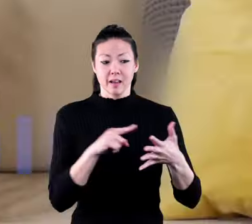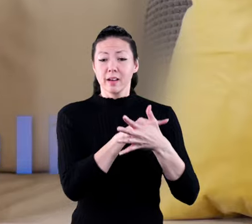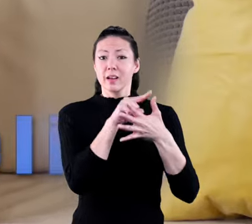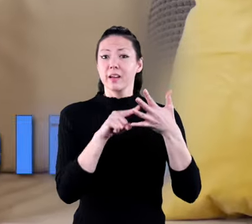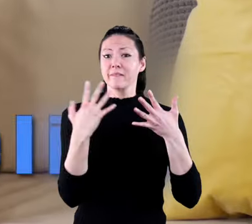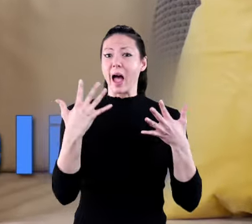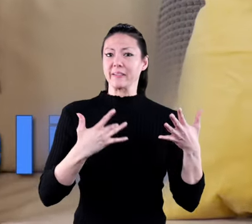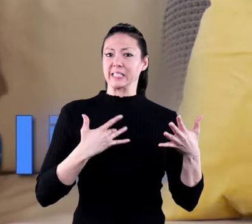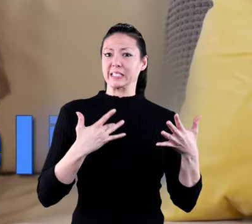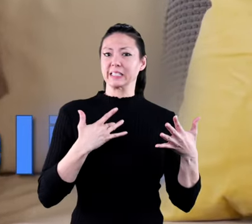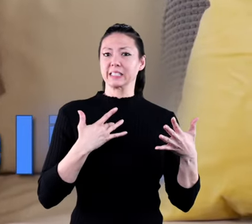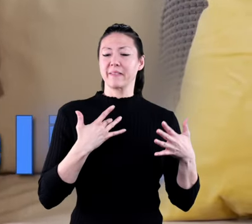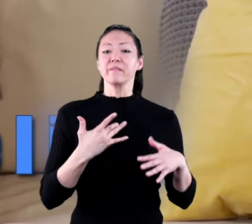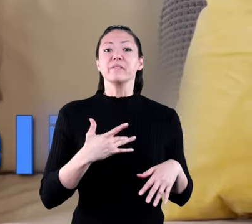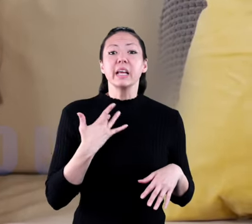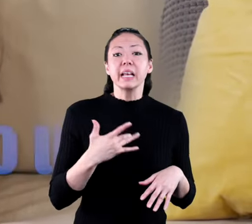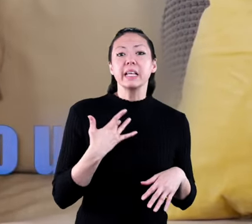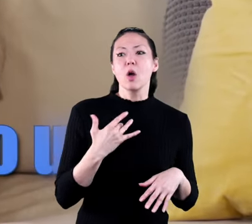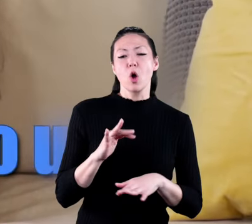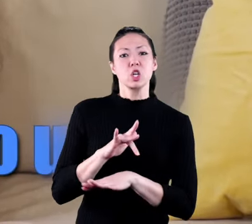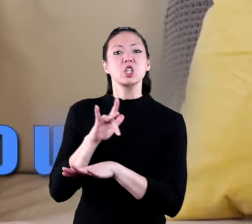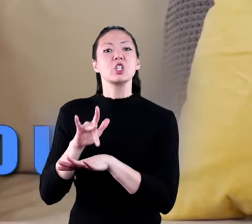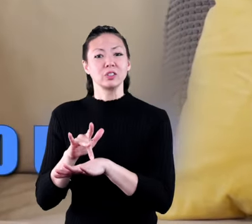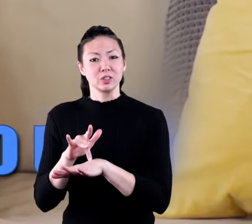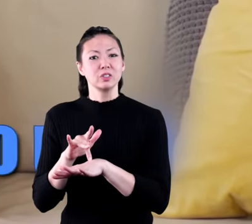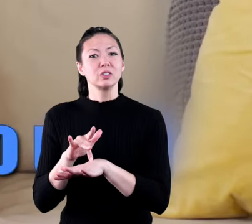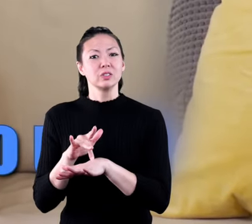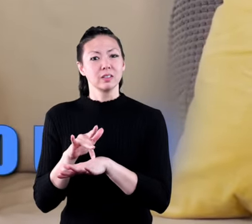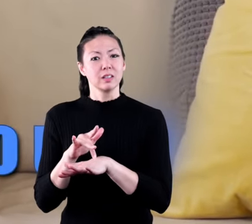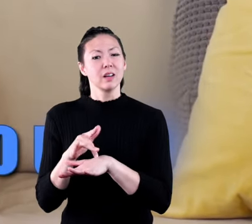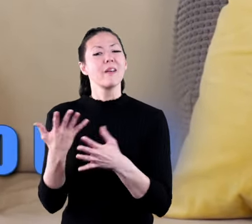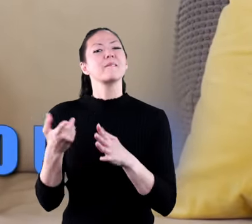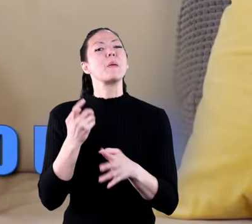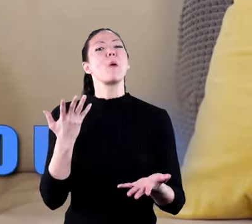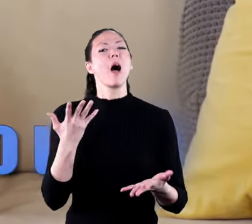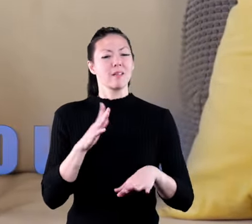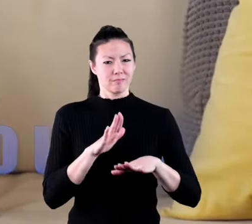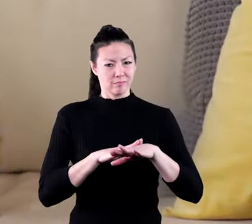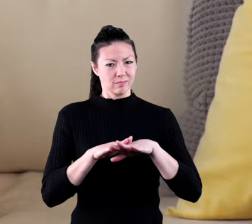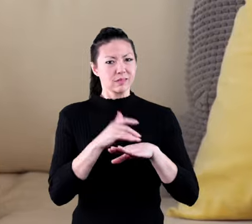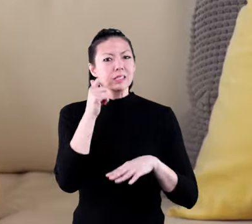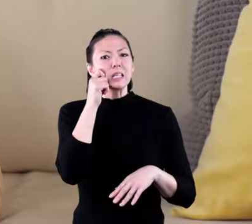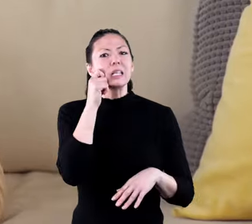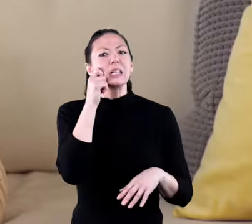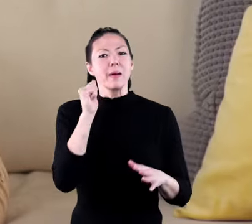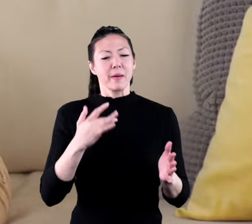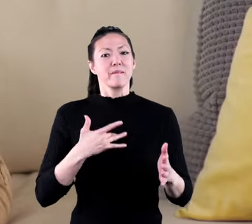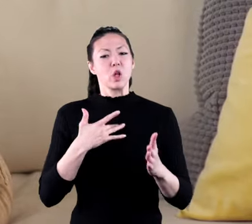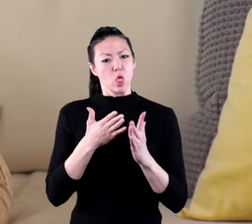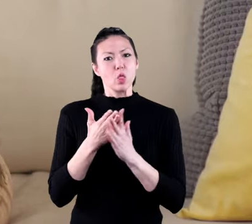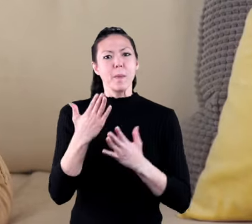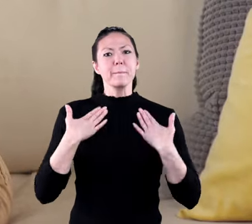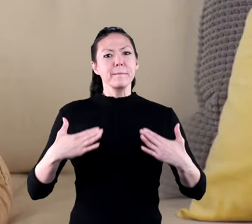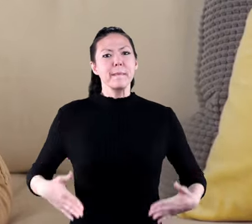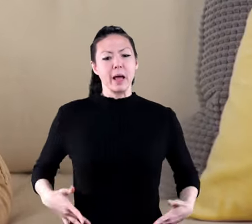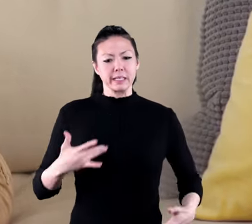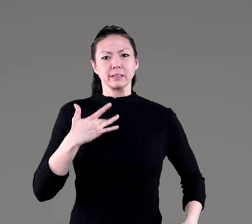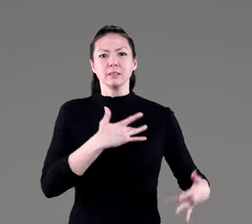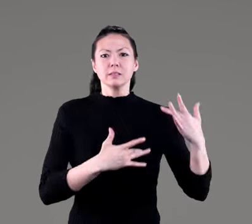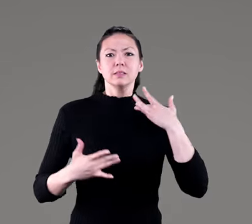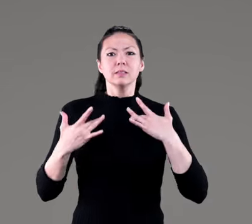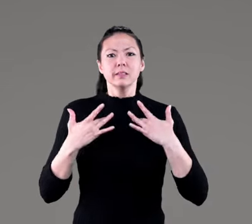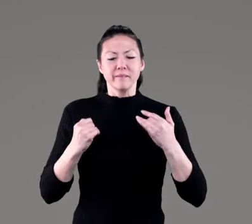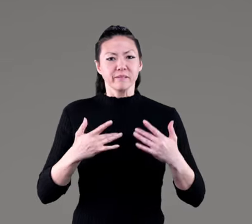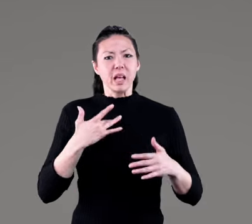the fifth sense is feeling or touch this sense comes from our skin and can be felt throughout the entire body